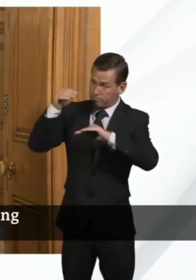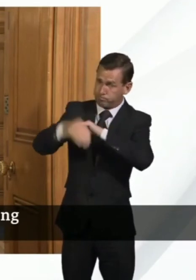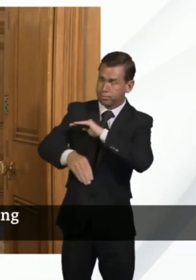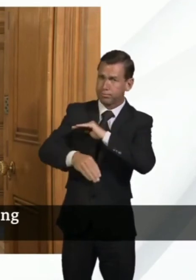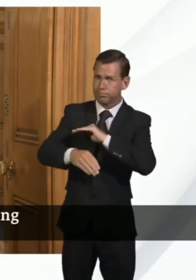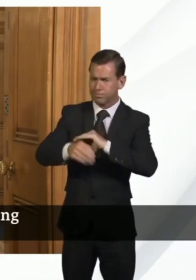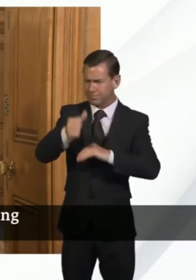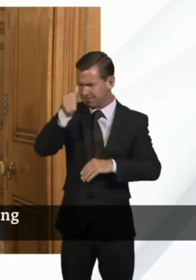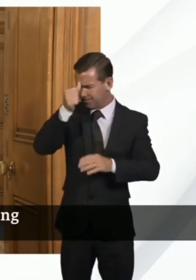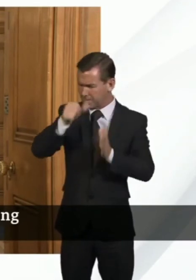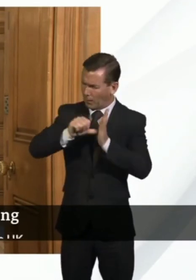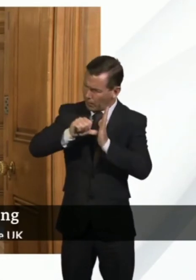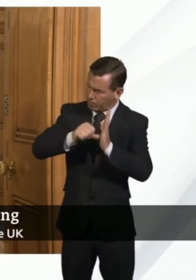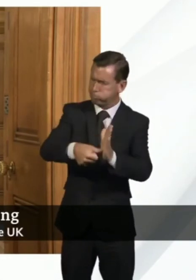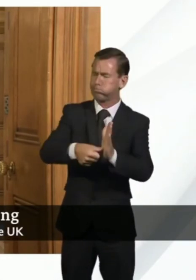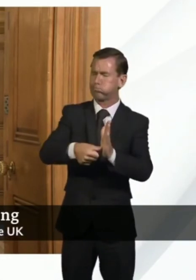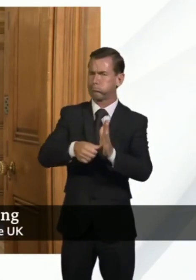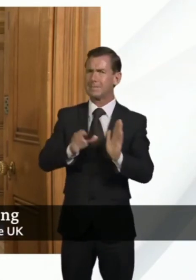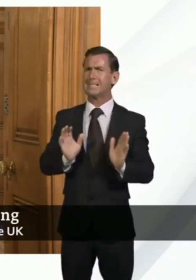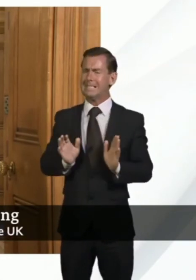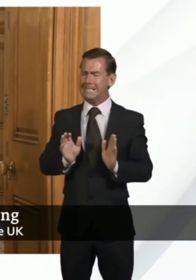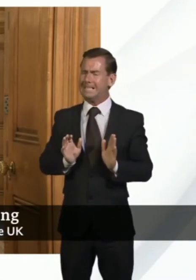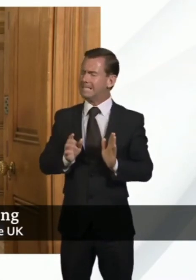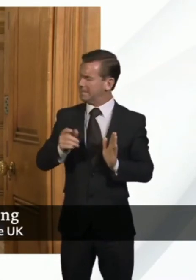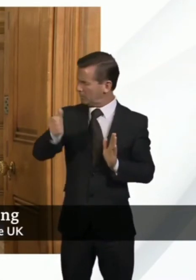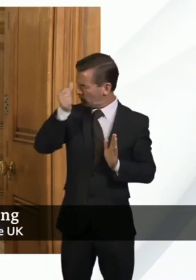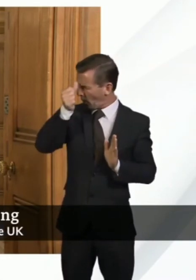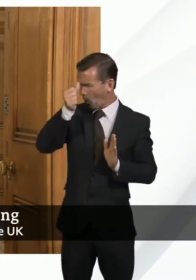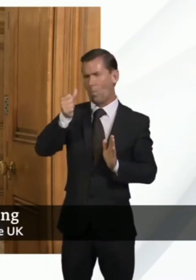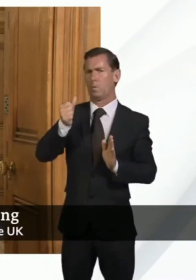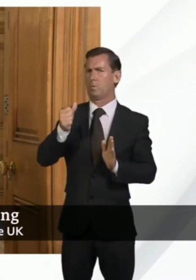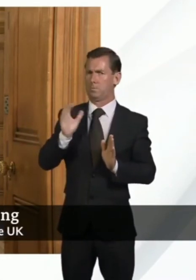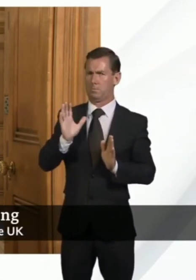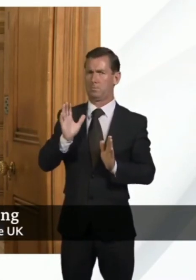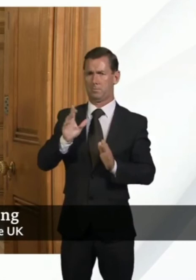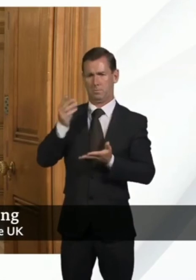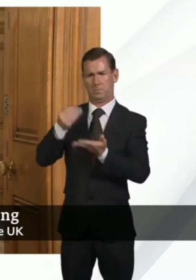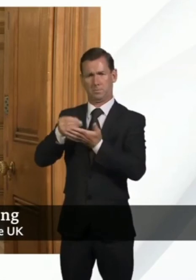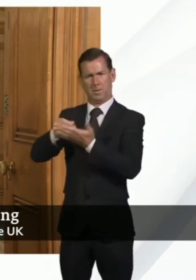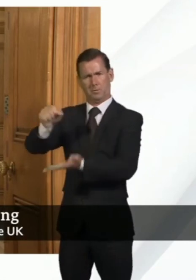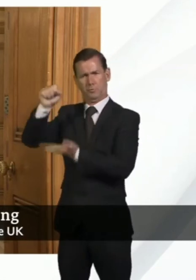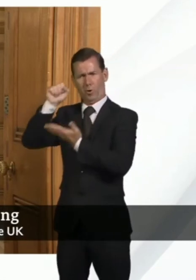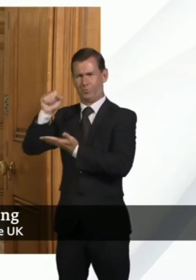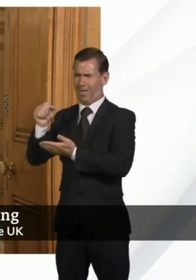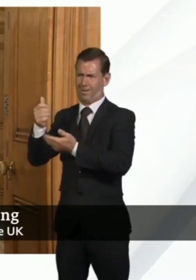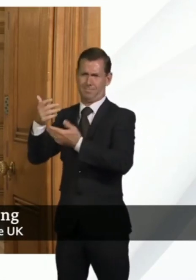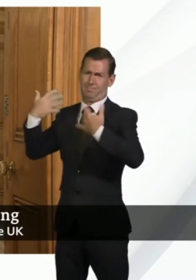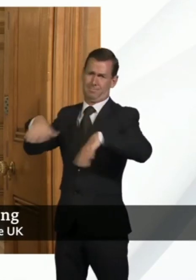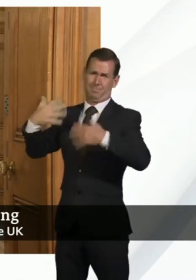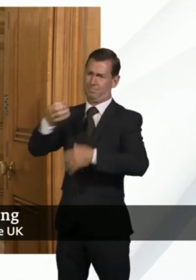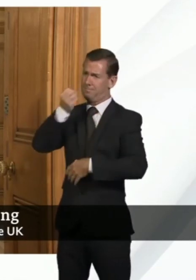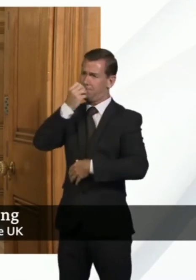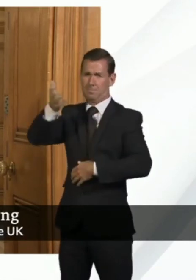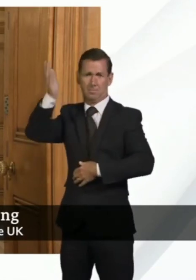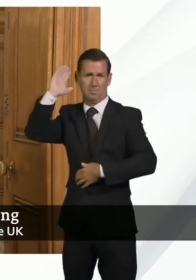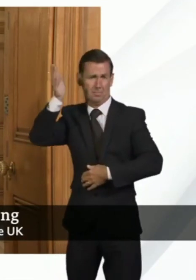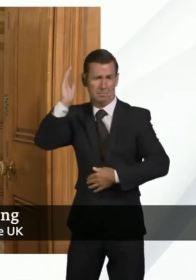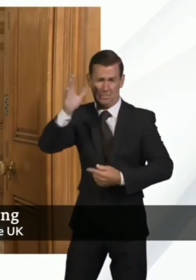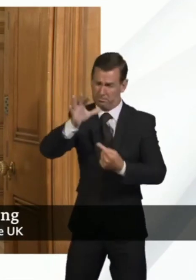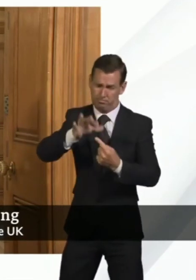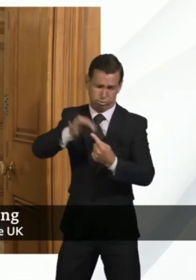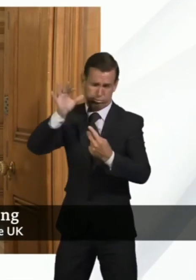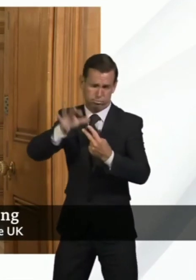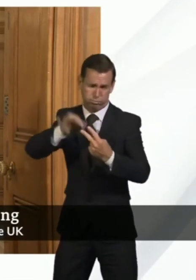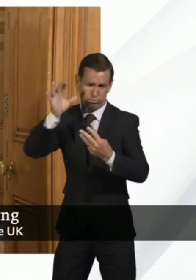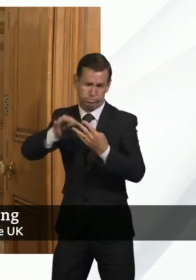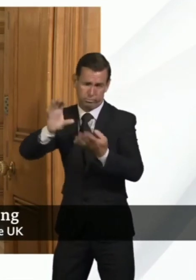on the economy social distancing and so on that's why the Chancellor has announced an unprecedented package of measures to